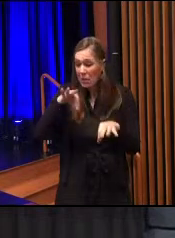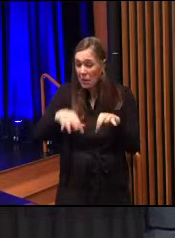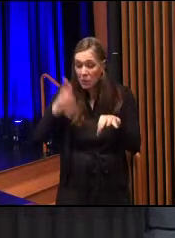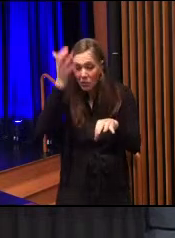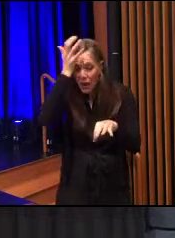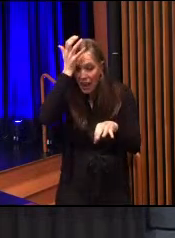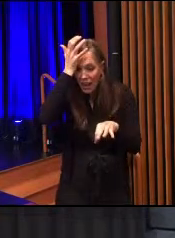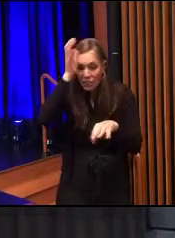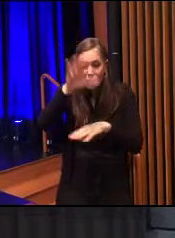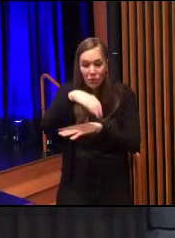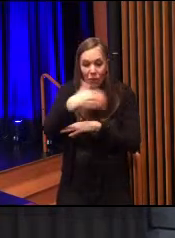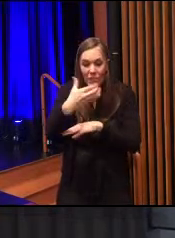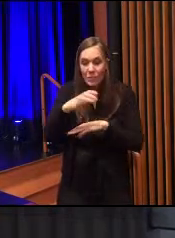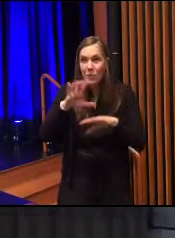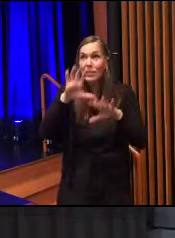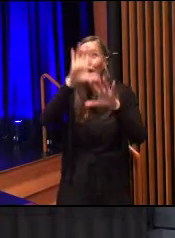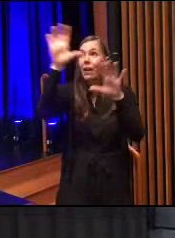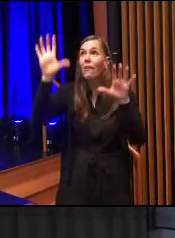picking up Christmas decorations,